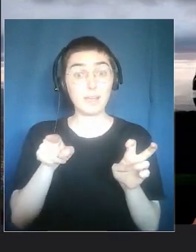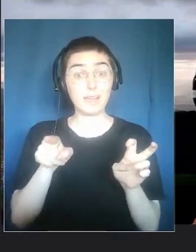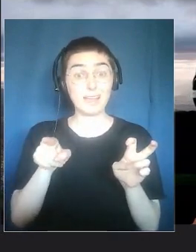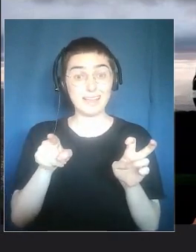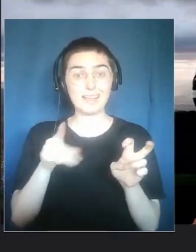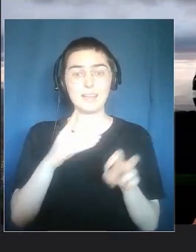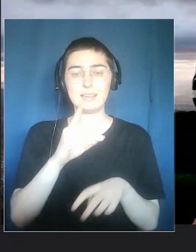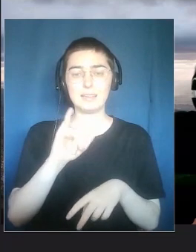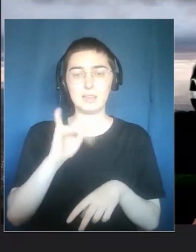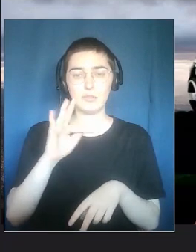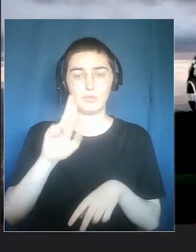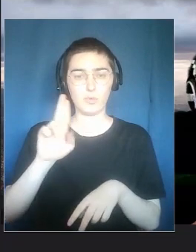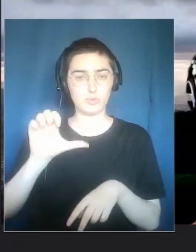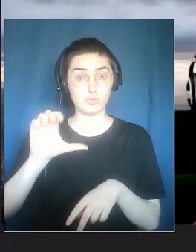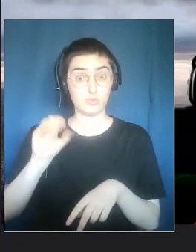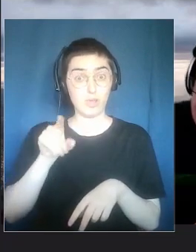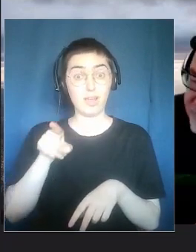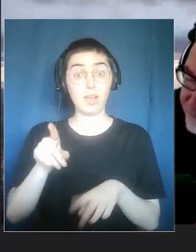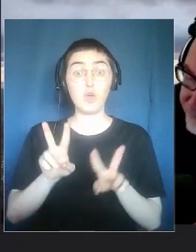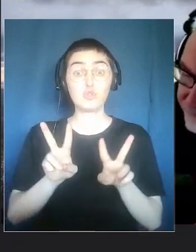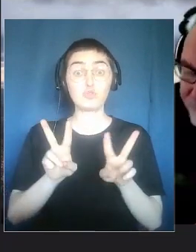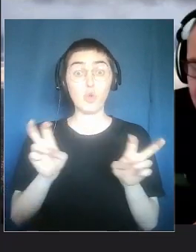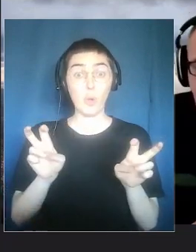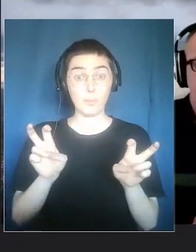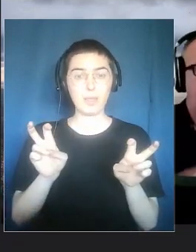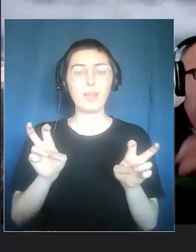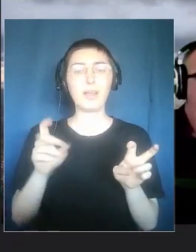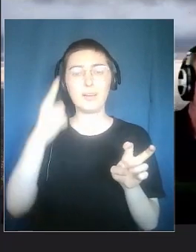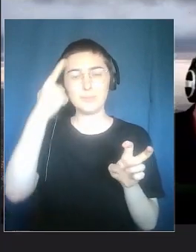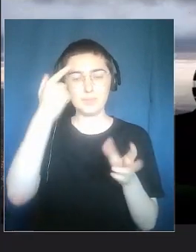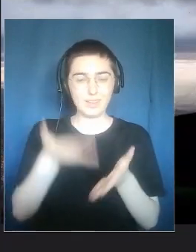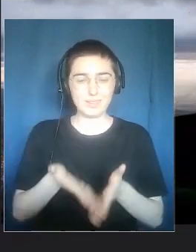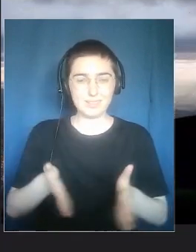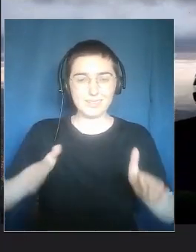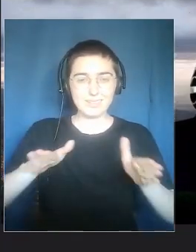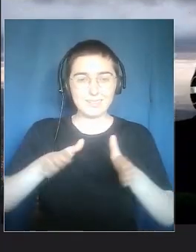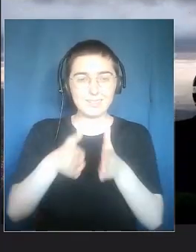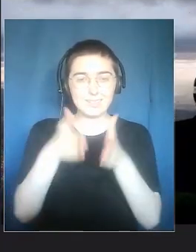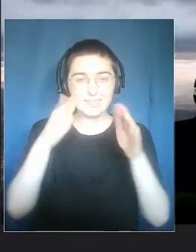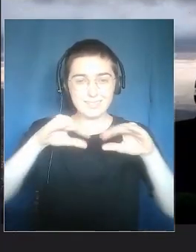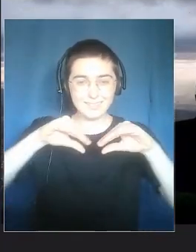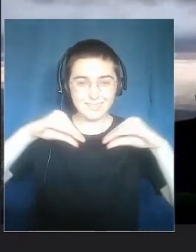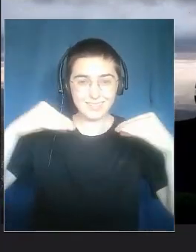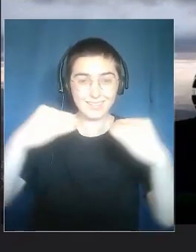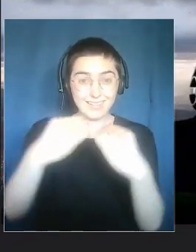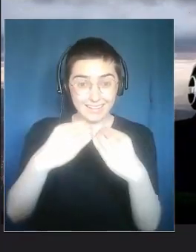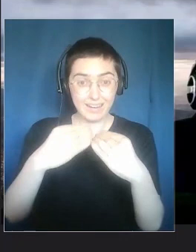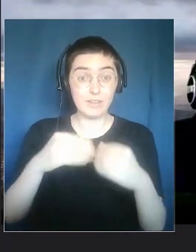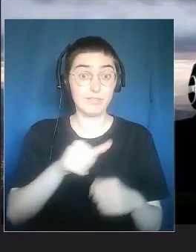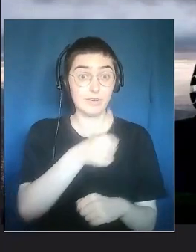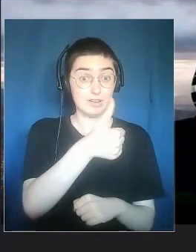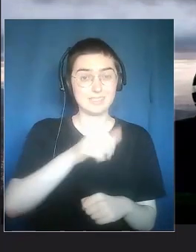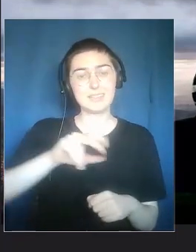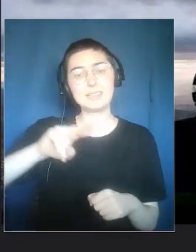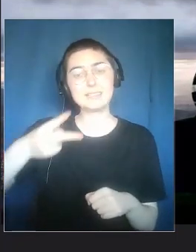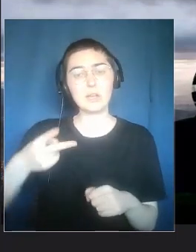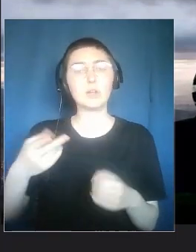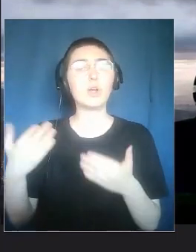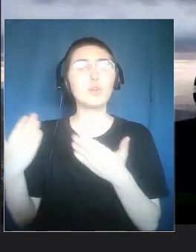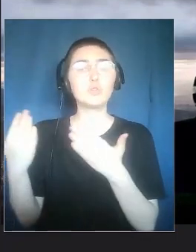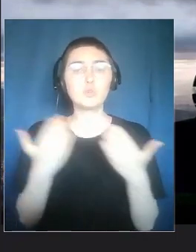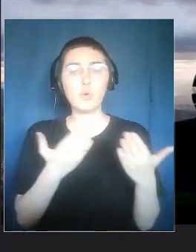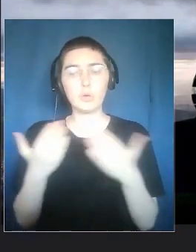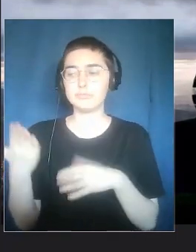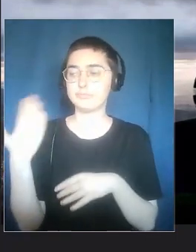also to create some sound, some sound